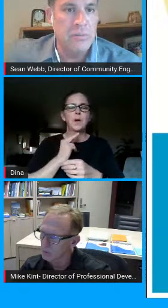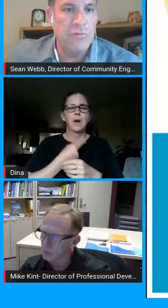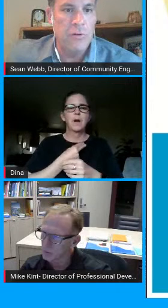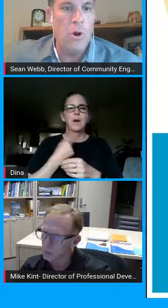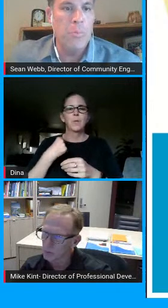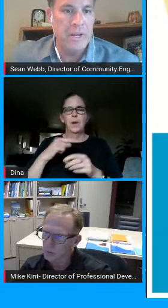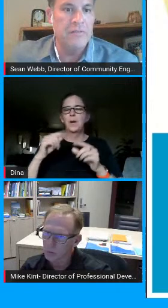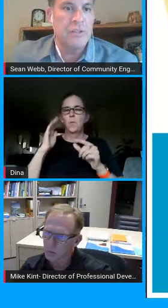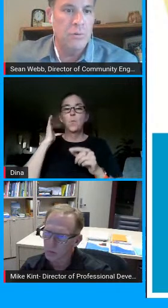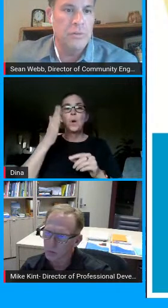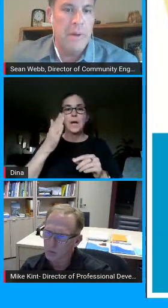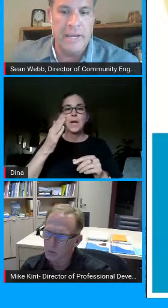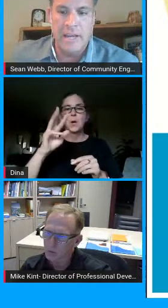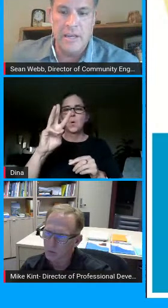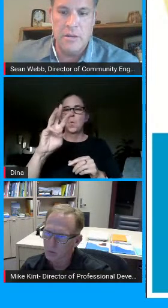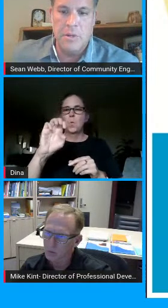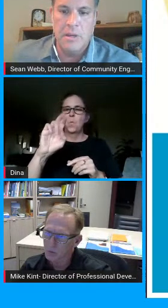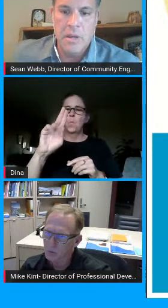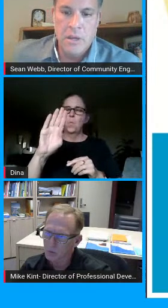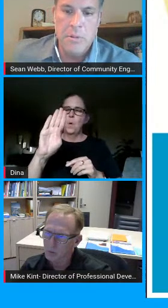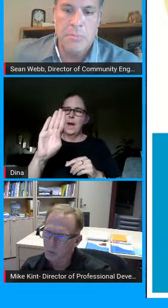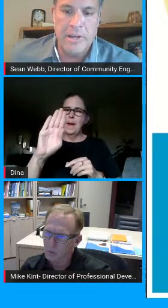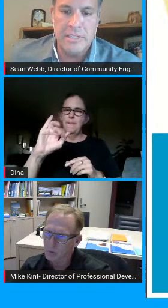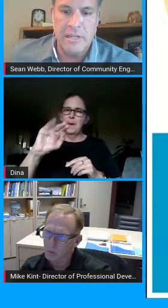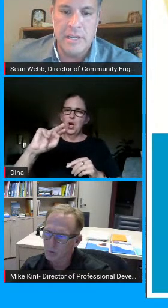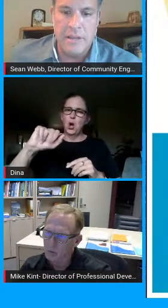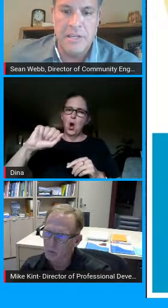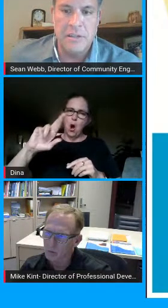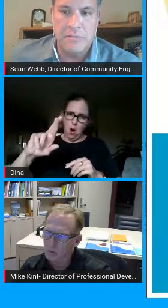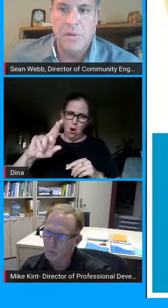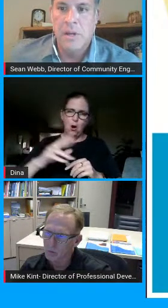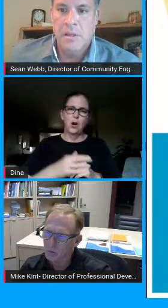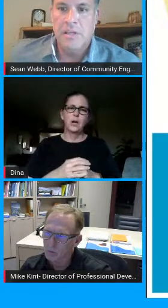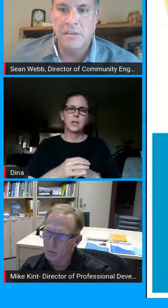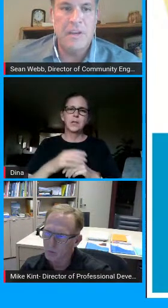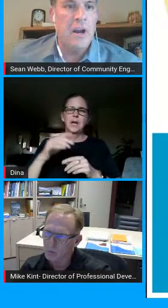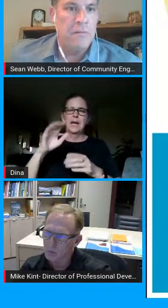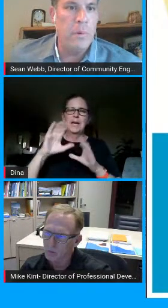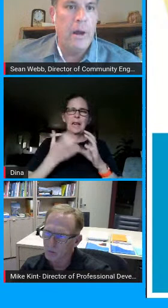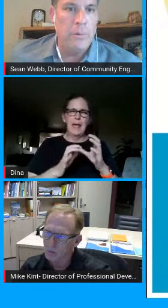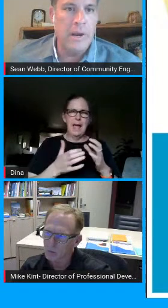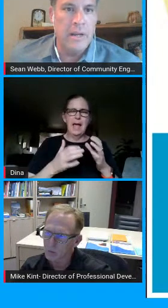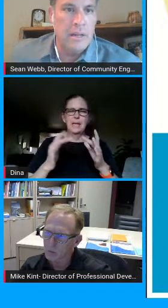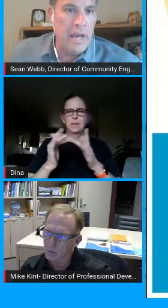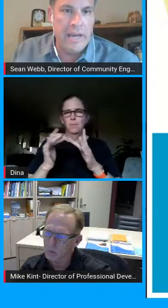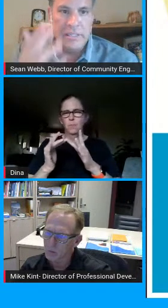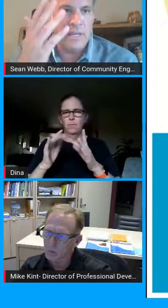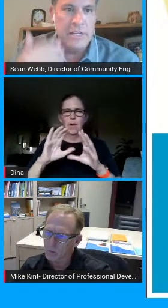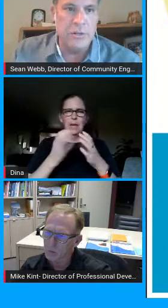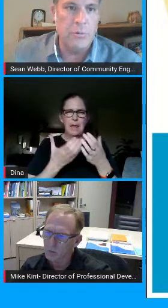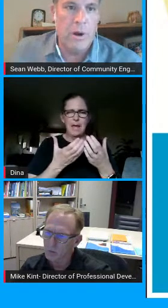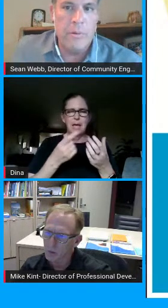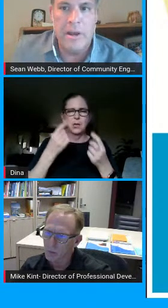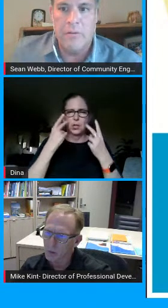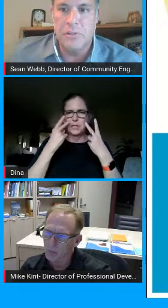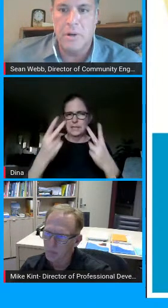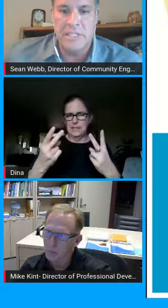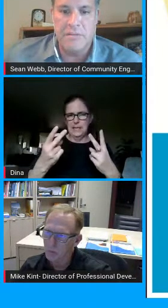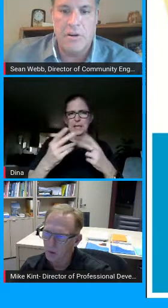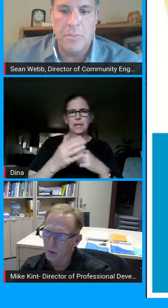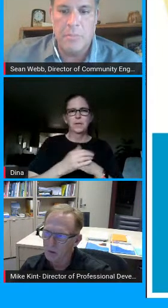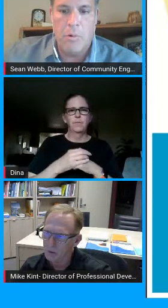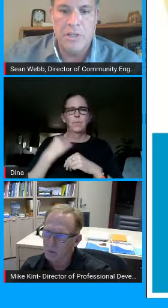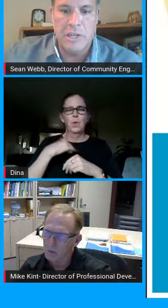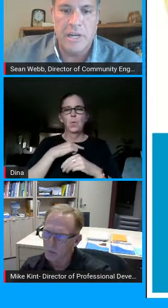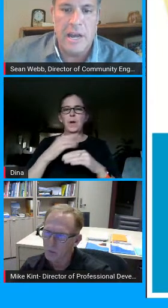webinars for opening of schools mike you'd be you'd be impressed that these have these have hit off well we're getting as as you're aware we had over